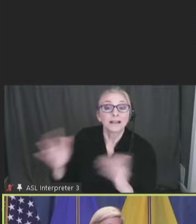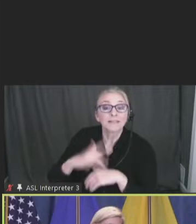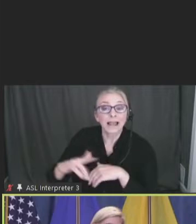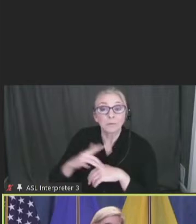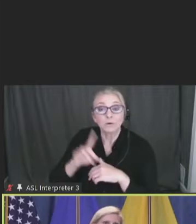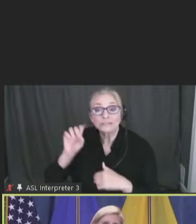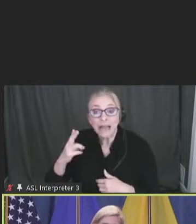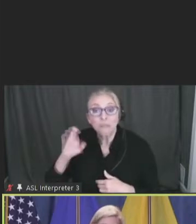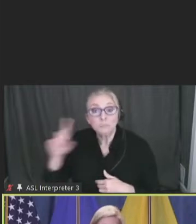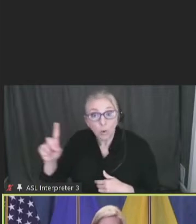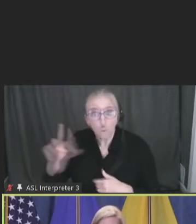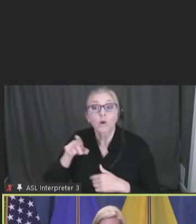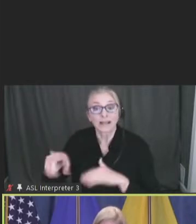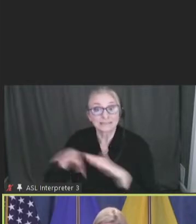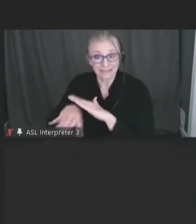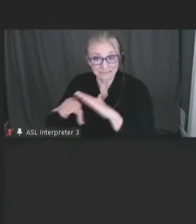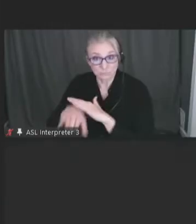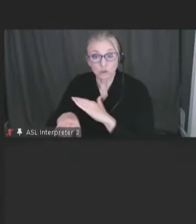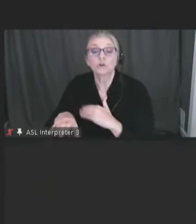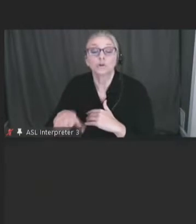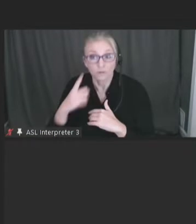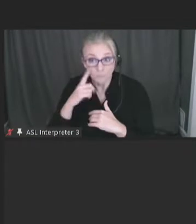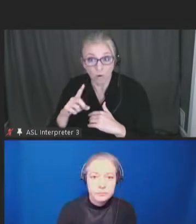importantly, in accessible formats.